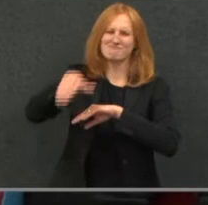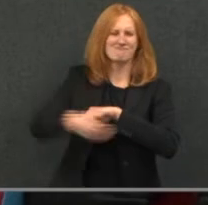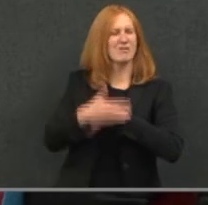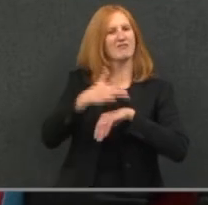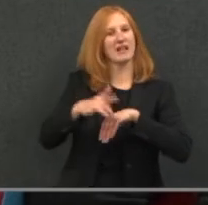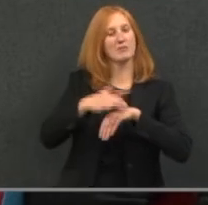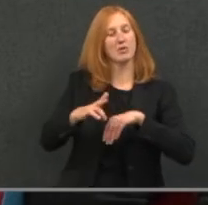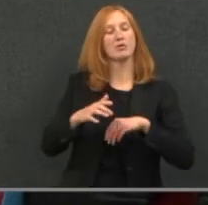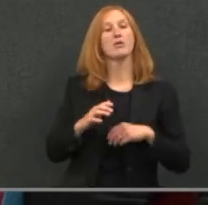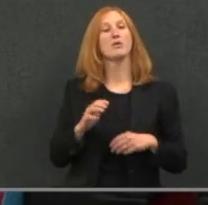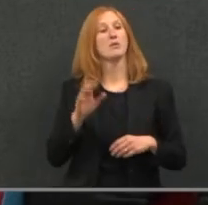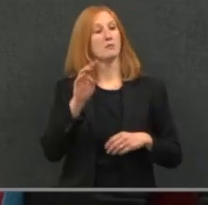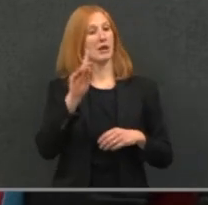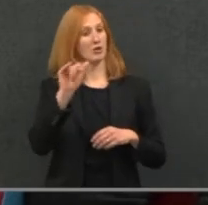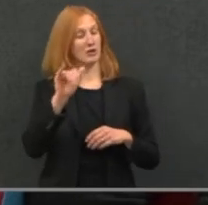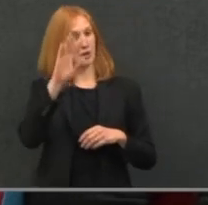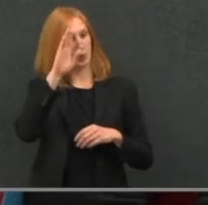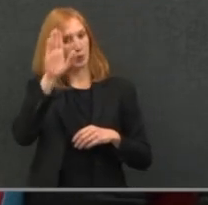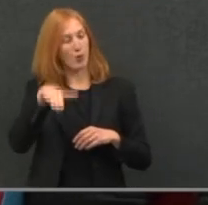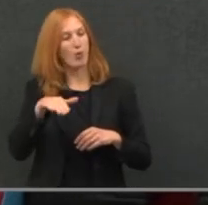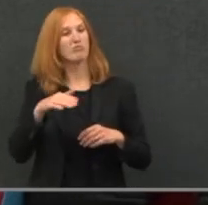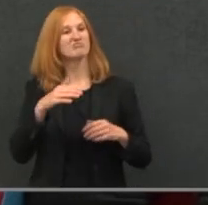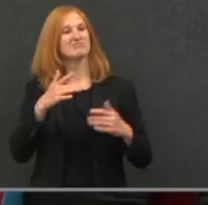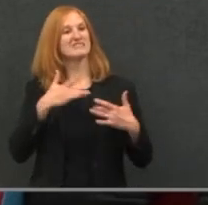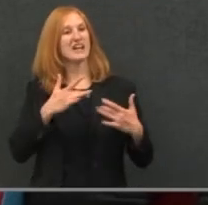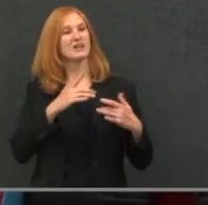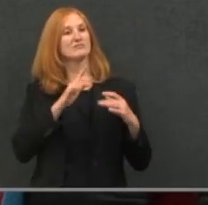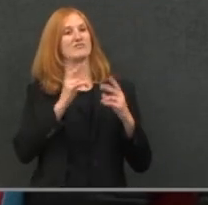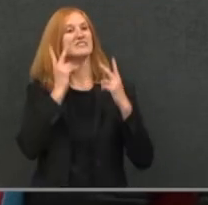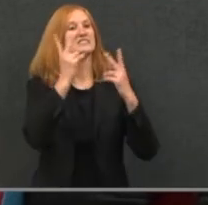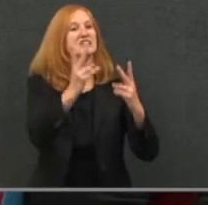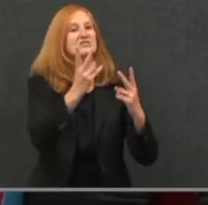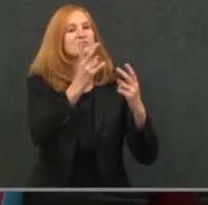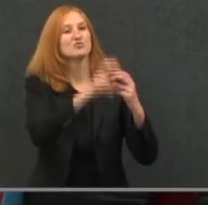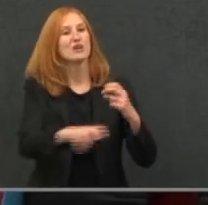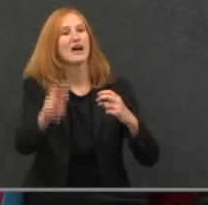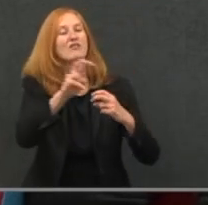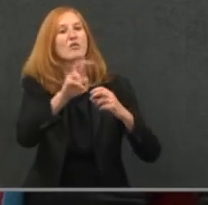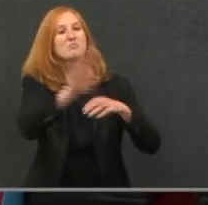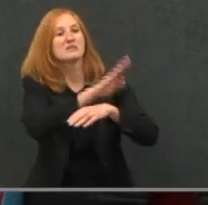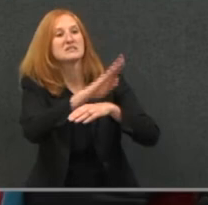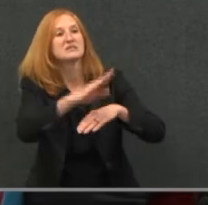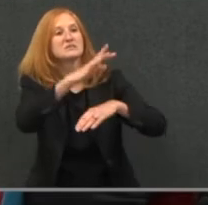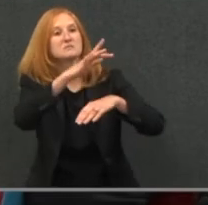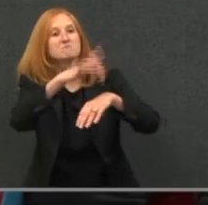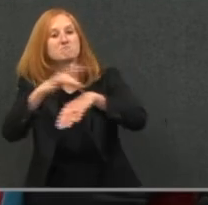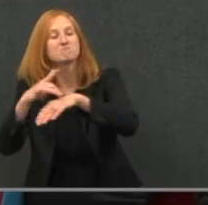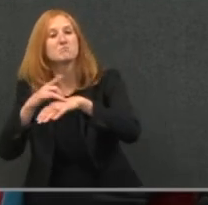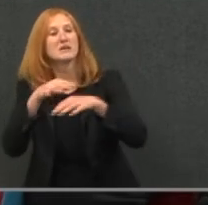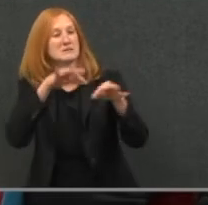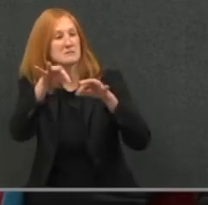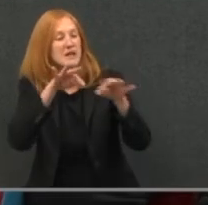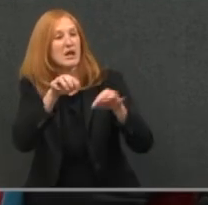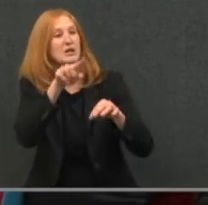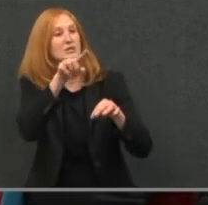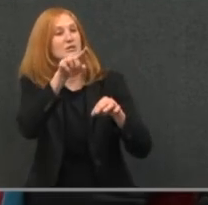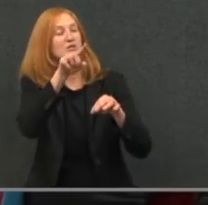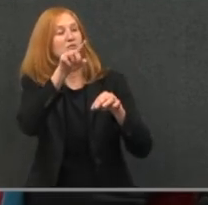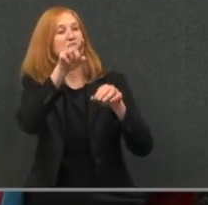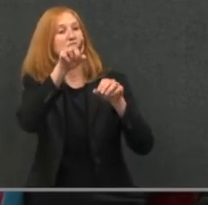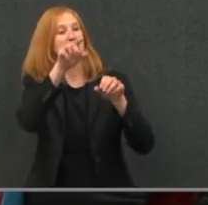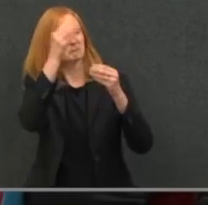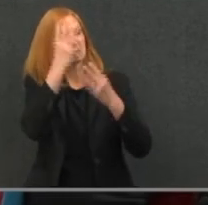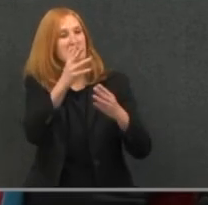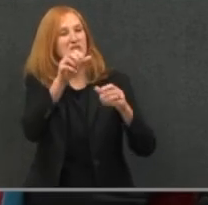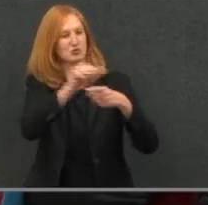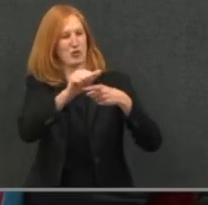businesses and other organizations to let them know that they can call someone who utilizes Relay by dialing 7-1-1